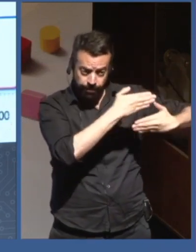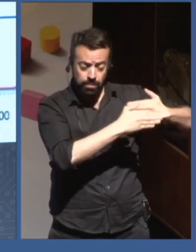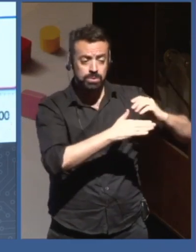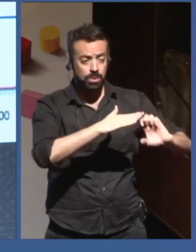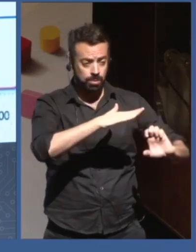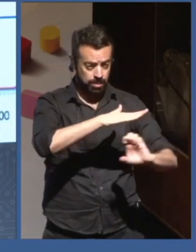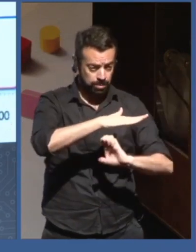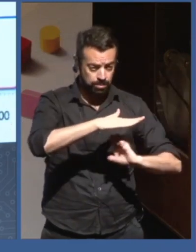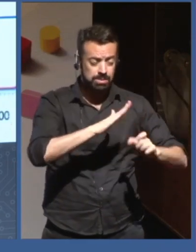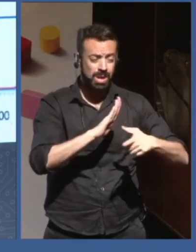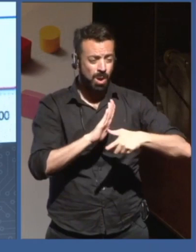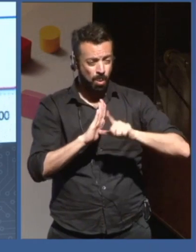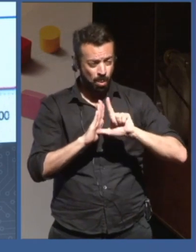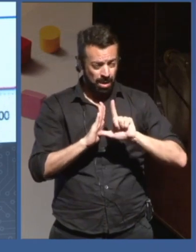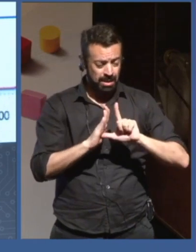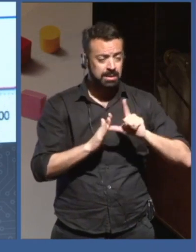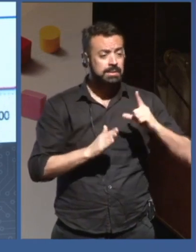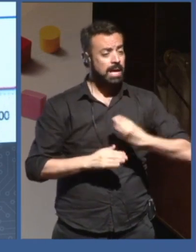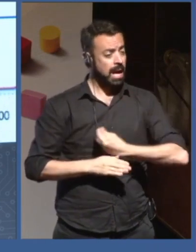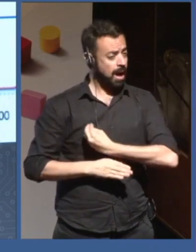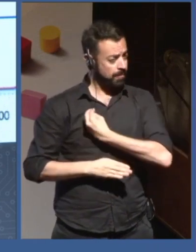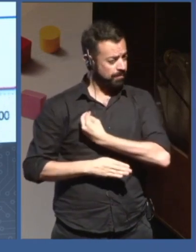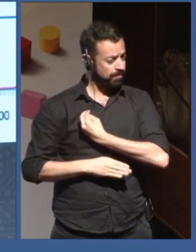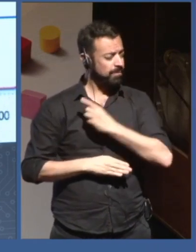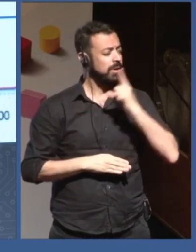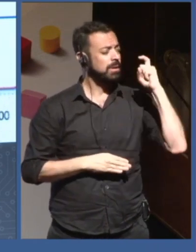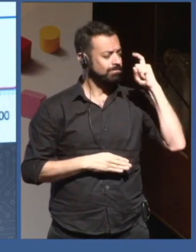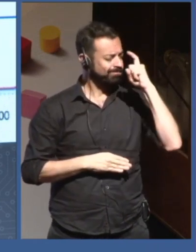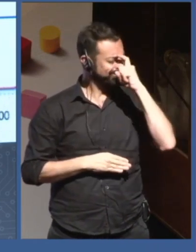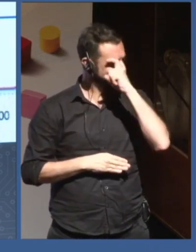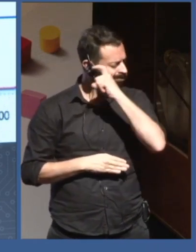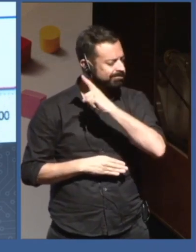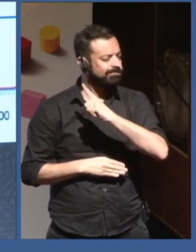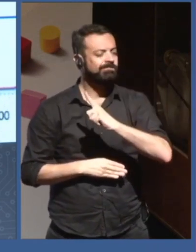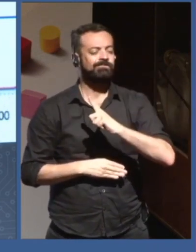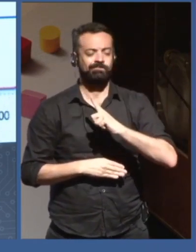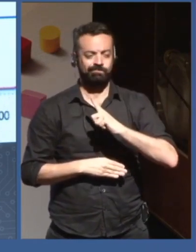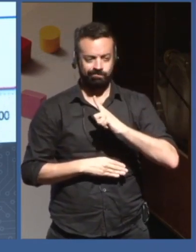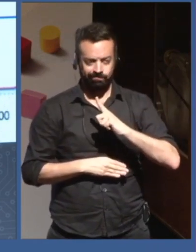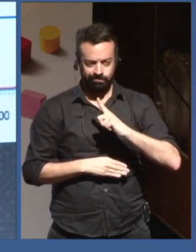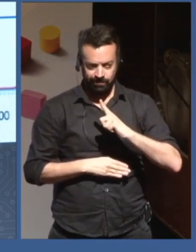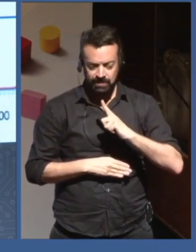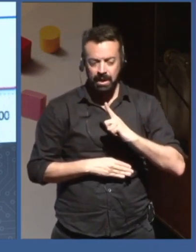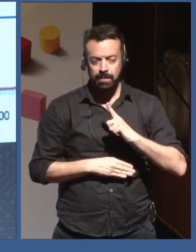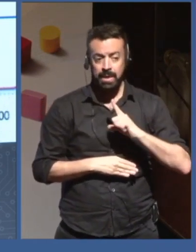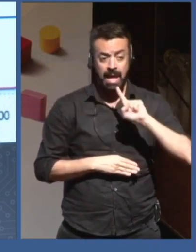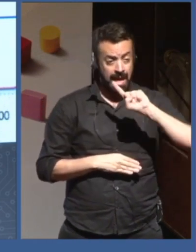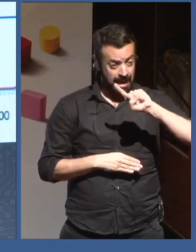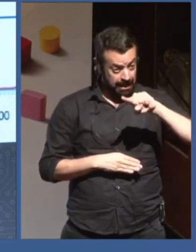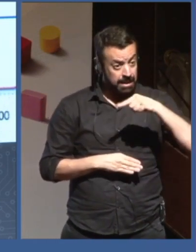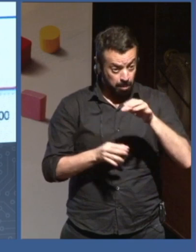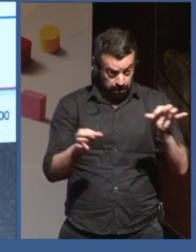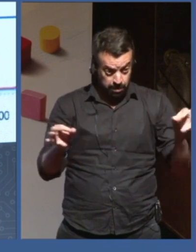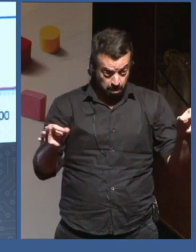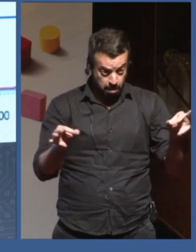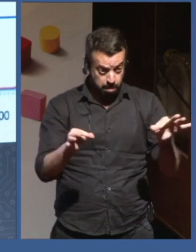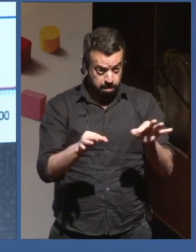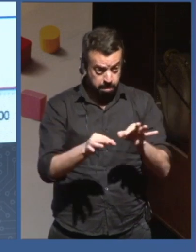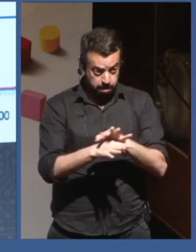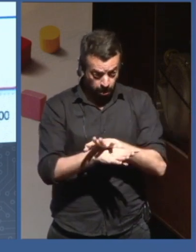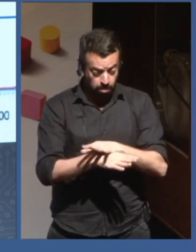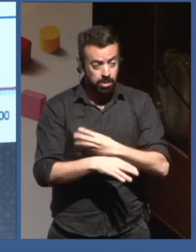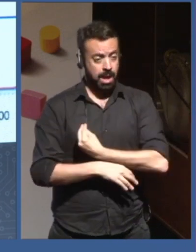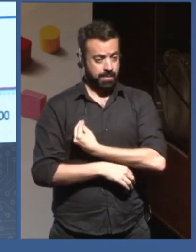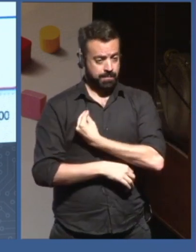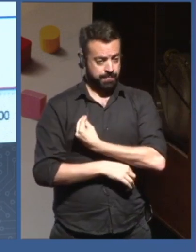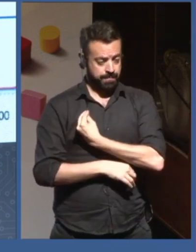can think of life expectancy, living standards. And over the past 200 years, there has been a very large, quick uptake in living standards. And so